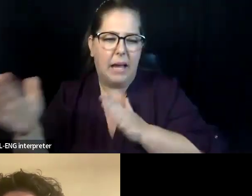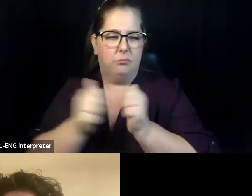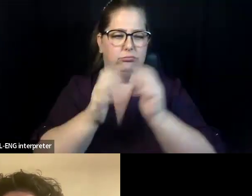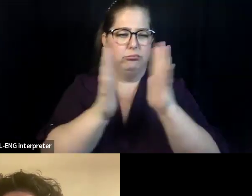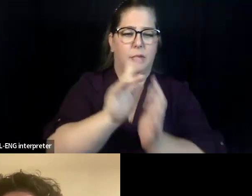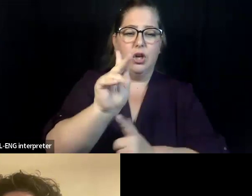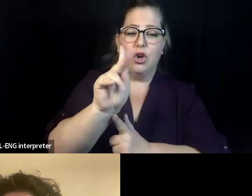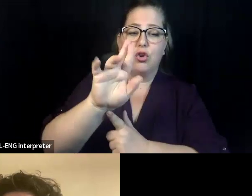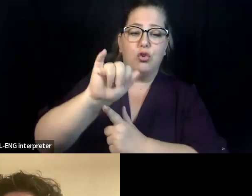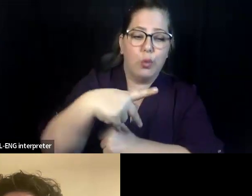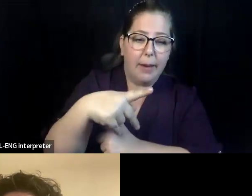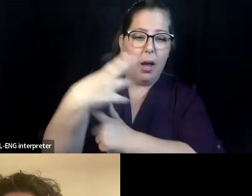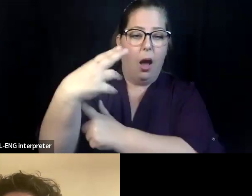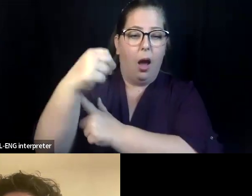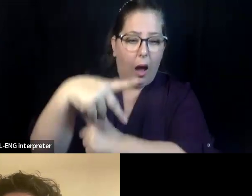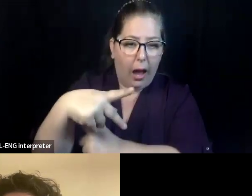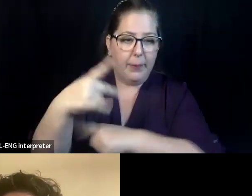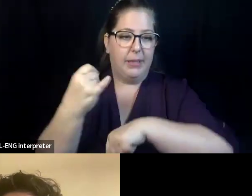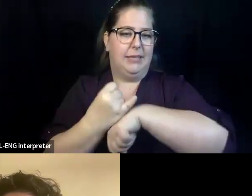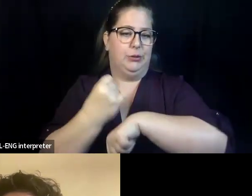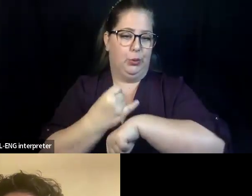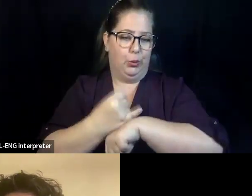color communities? So happy for this.